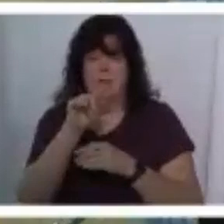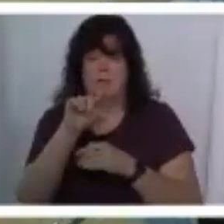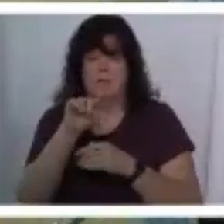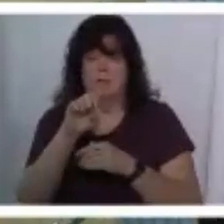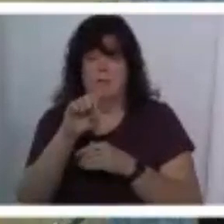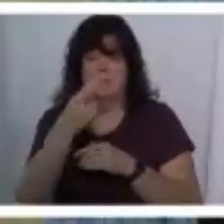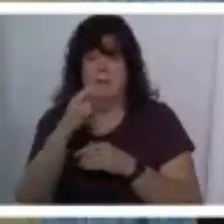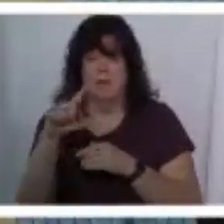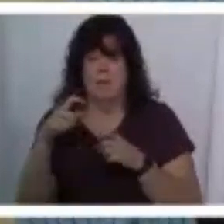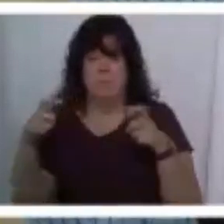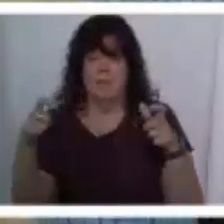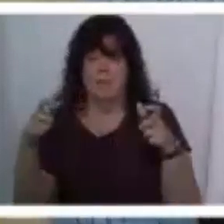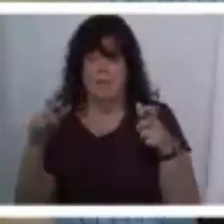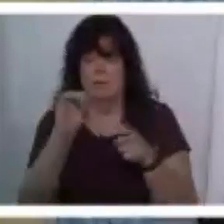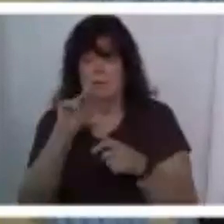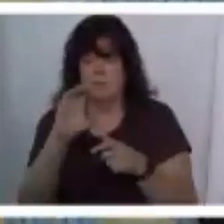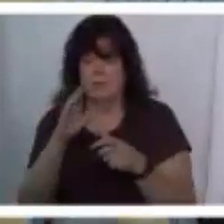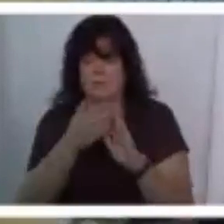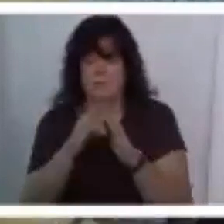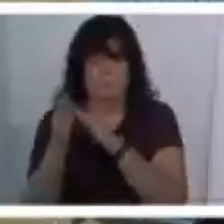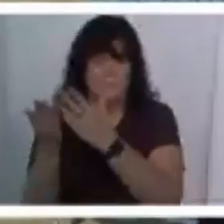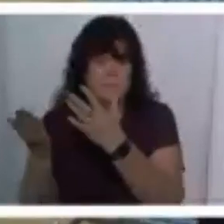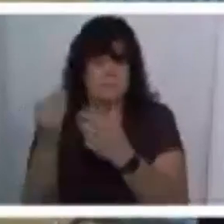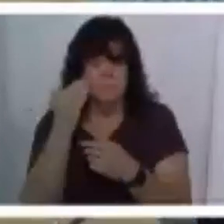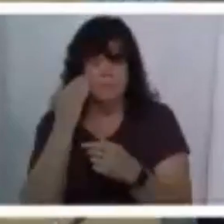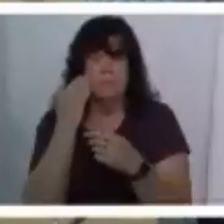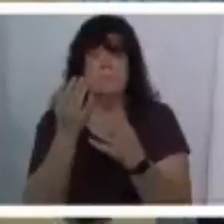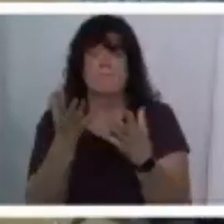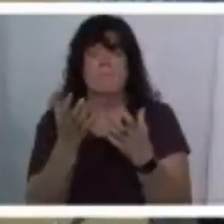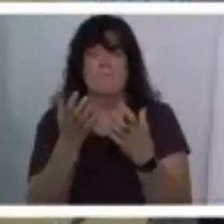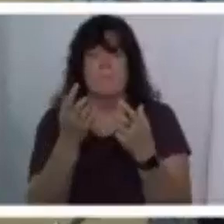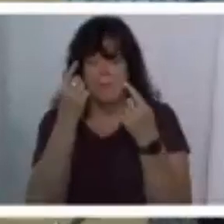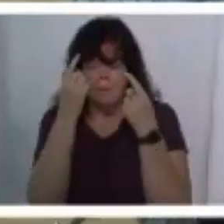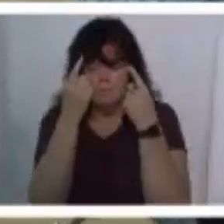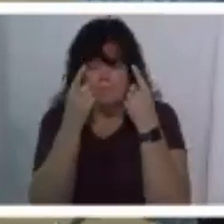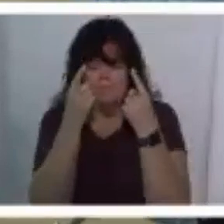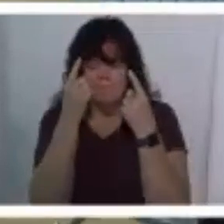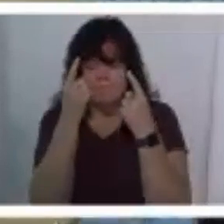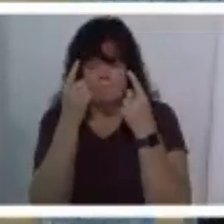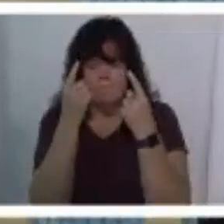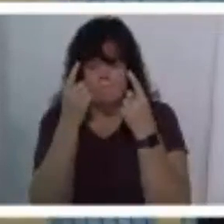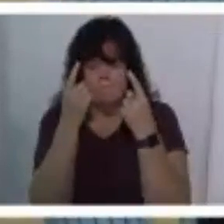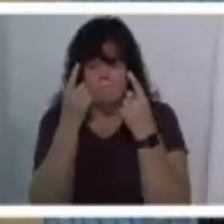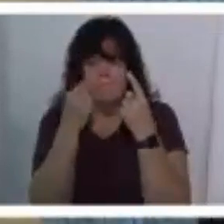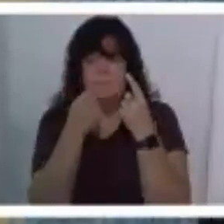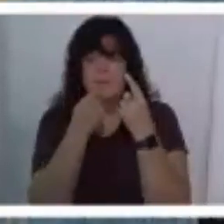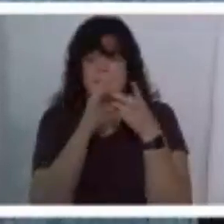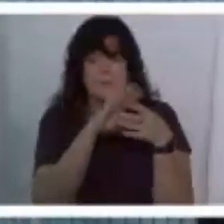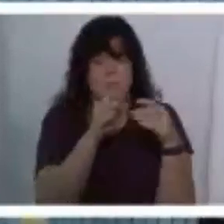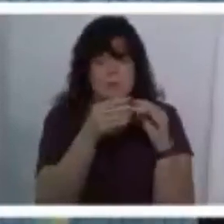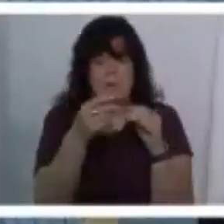larger oklahoma city community uh so i want to think of this in terms of a tale of two communities